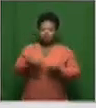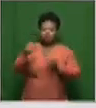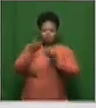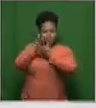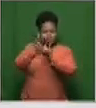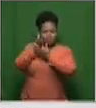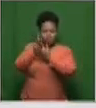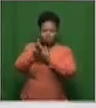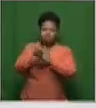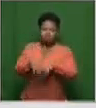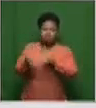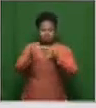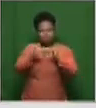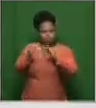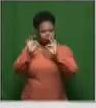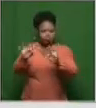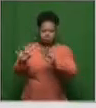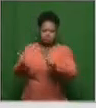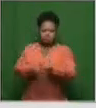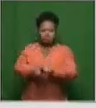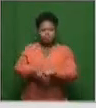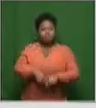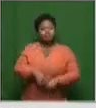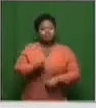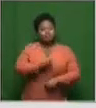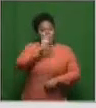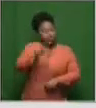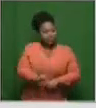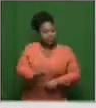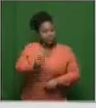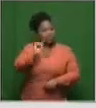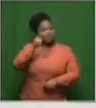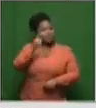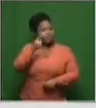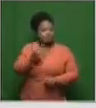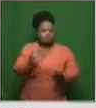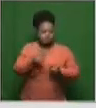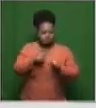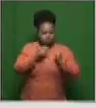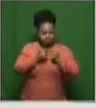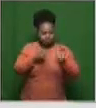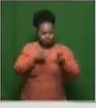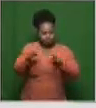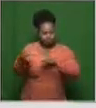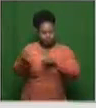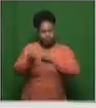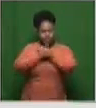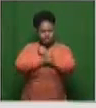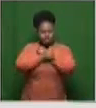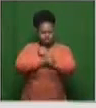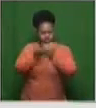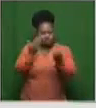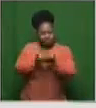South Africa is clearly part of the first batch of countries that will have access to vaccines as soon as they become